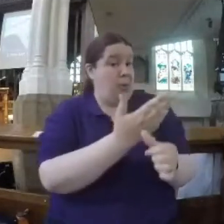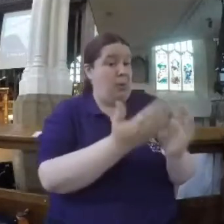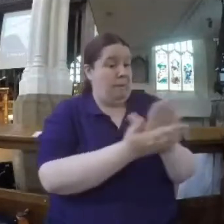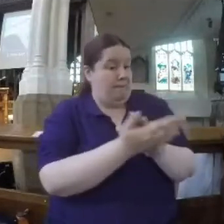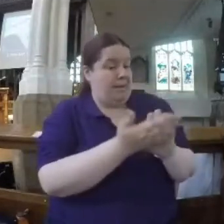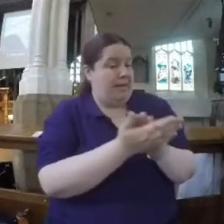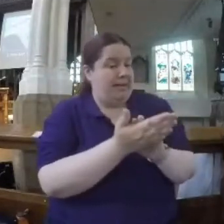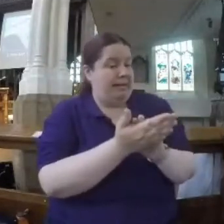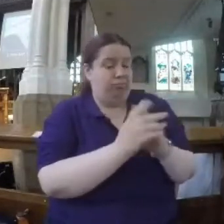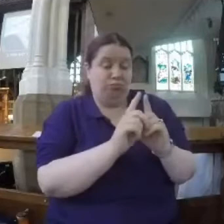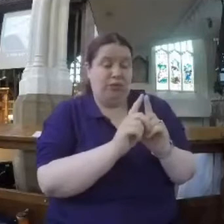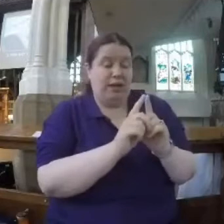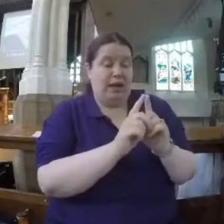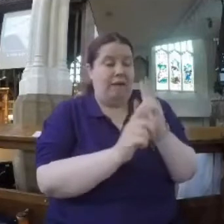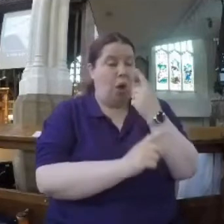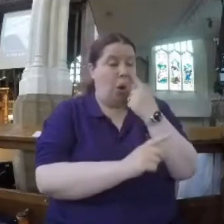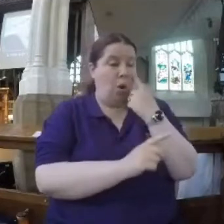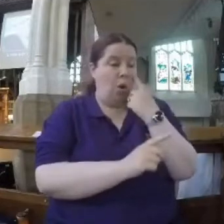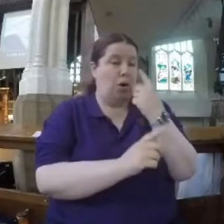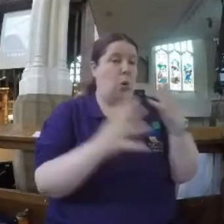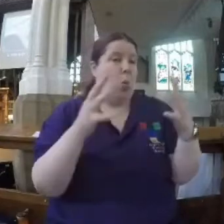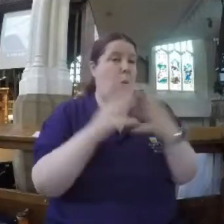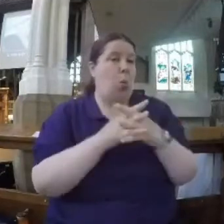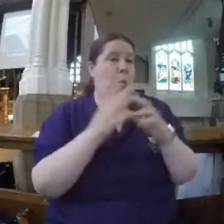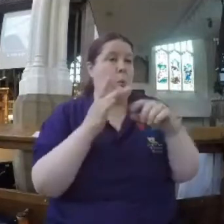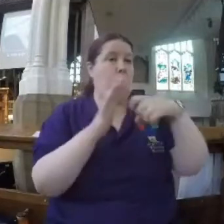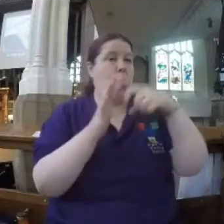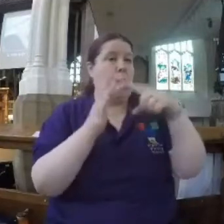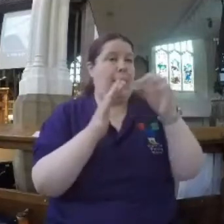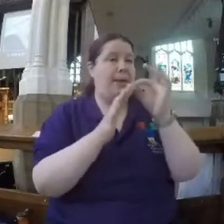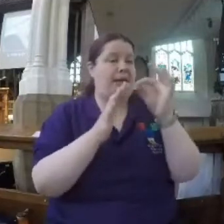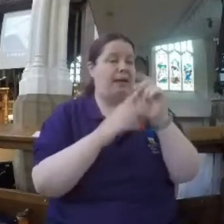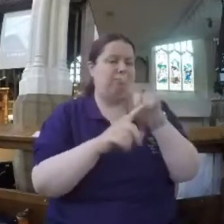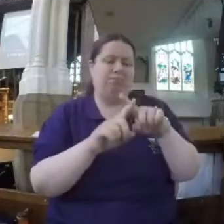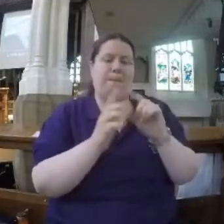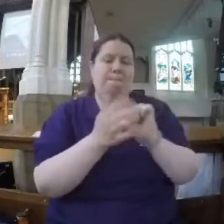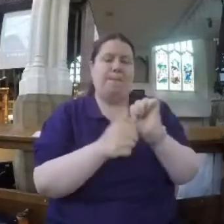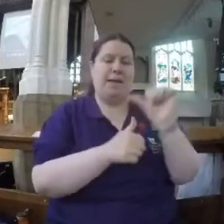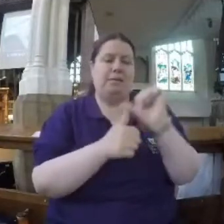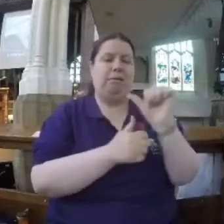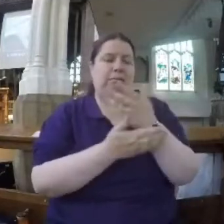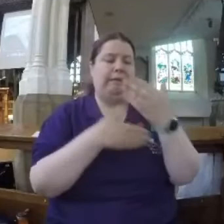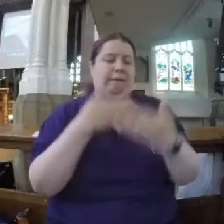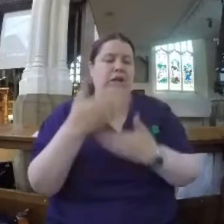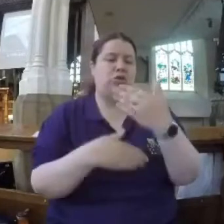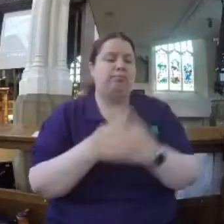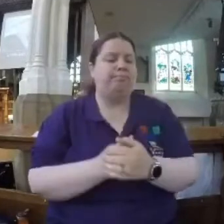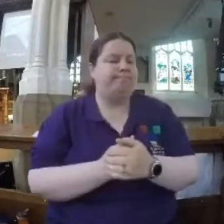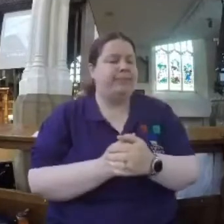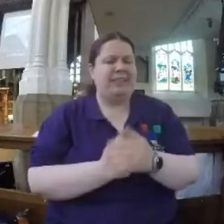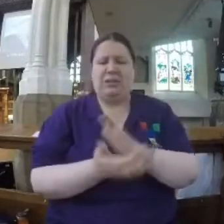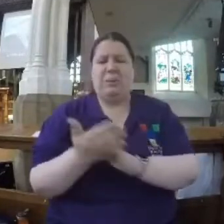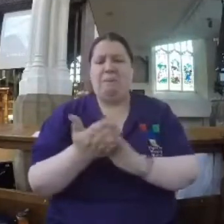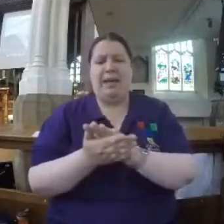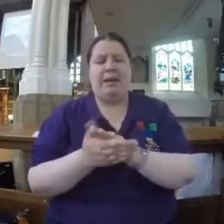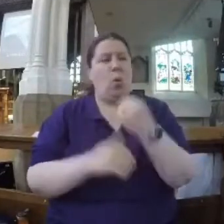If you want a better idea, I suggest you look at it on Wikipedia. It's a far better definition. So I need to start by saying meek does not